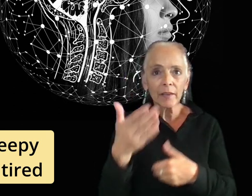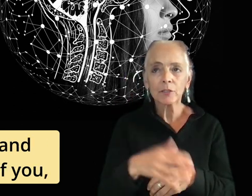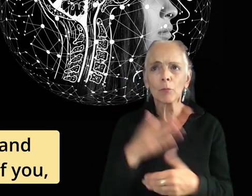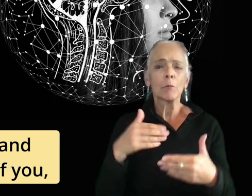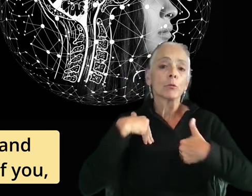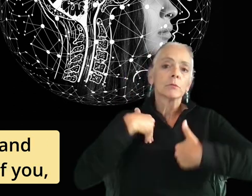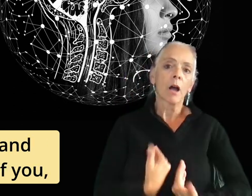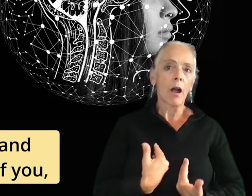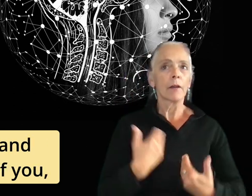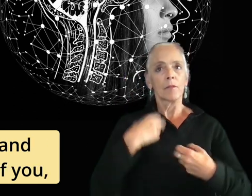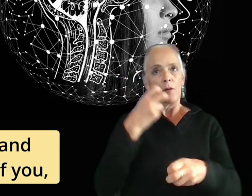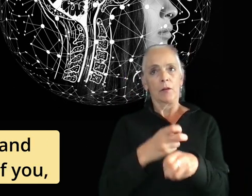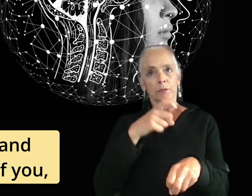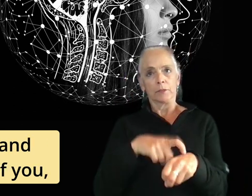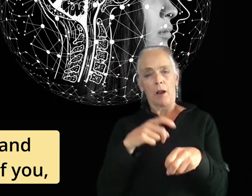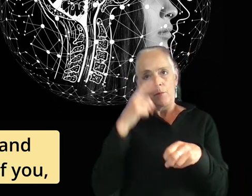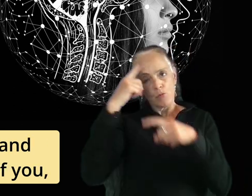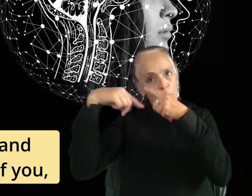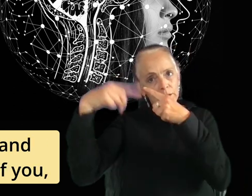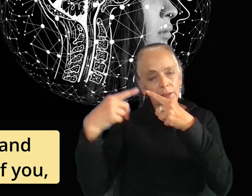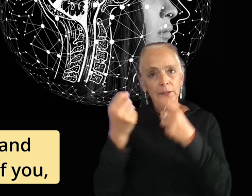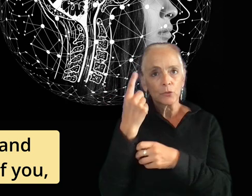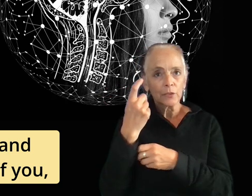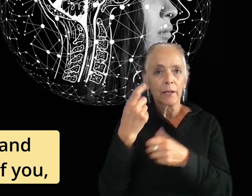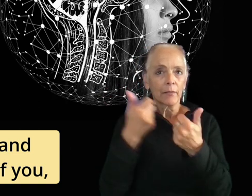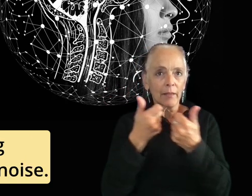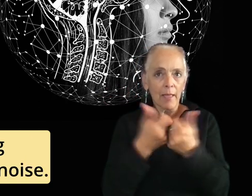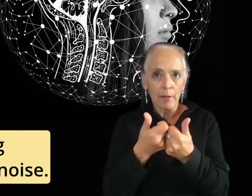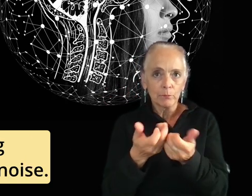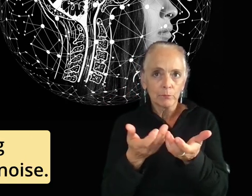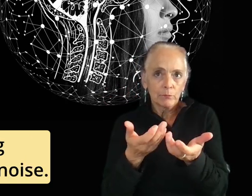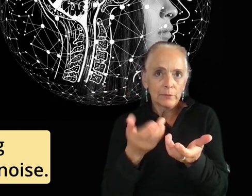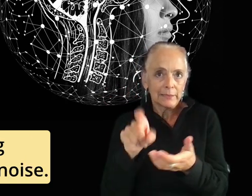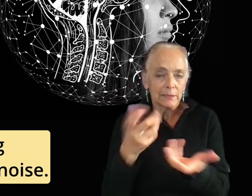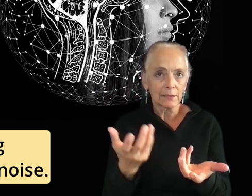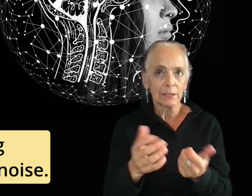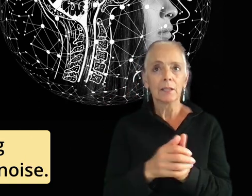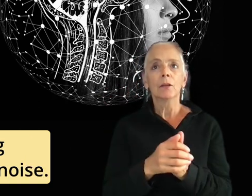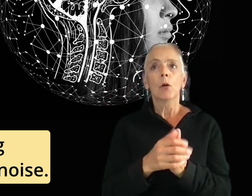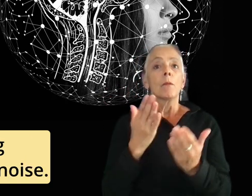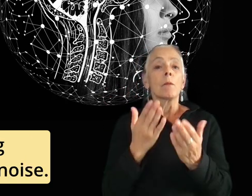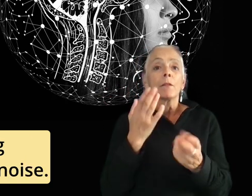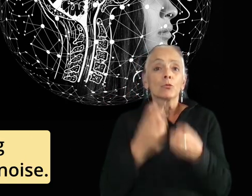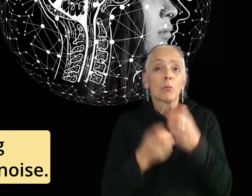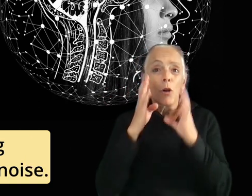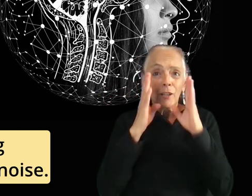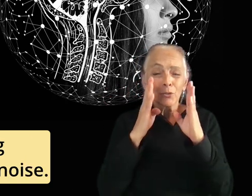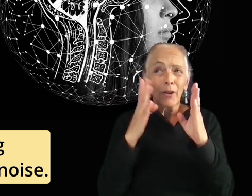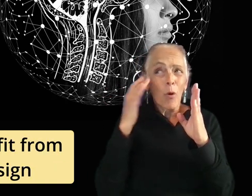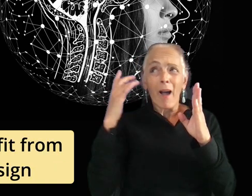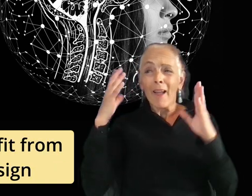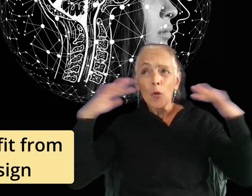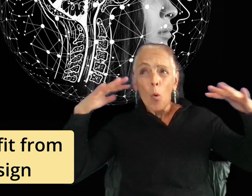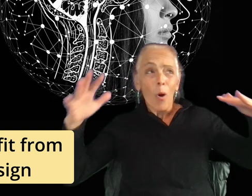tired and you're having a hard time processing and understanding what a game's asking of you, or you're having trouble concentrating because your neighbours are making noise.